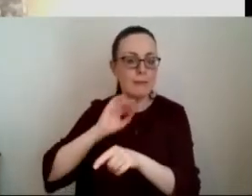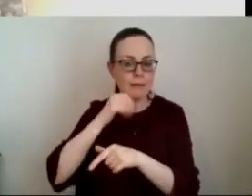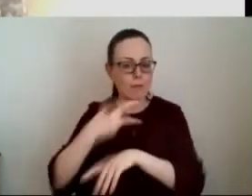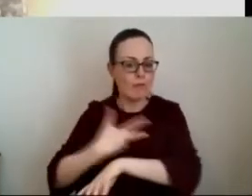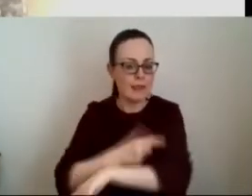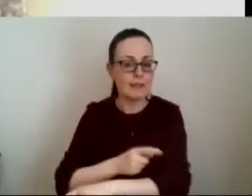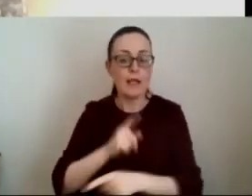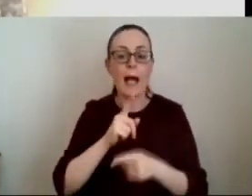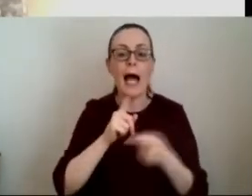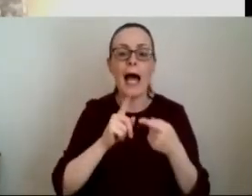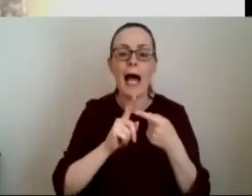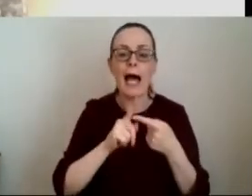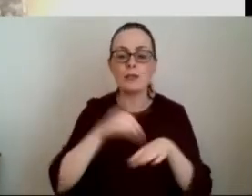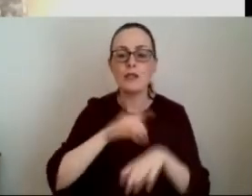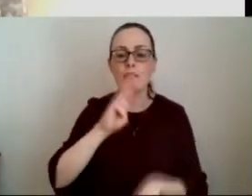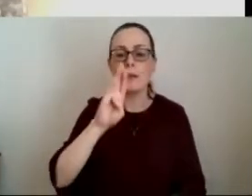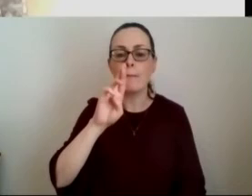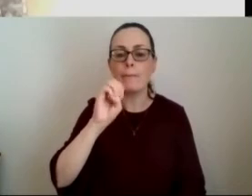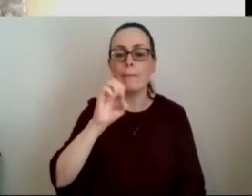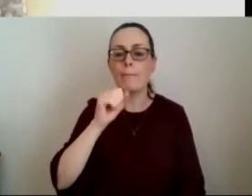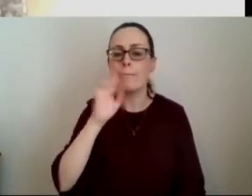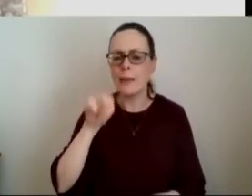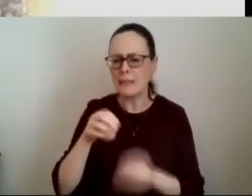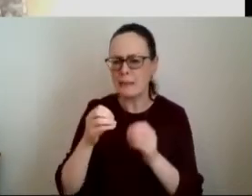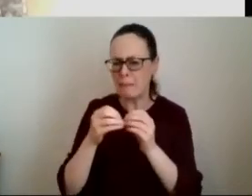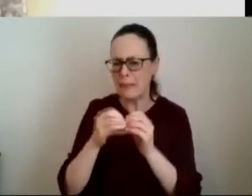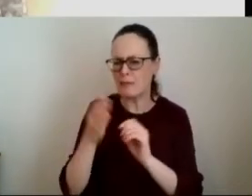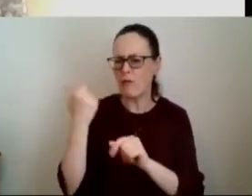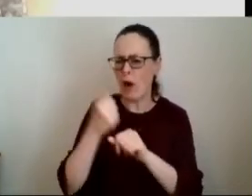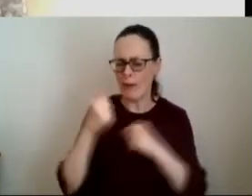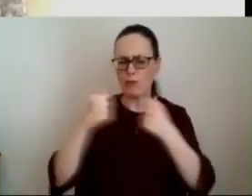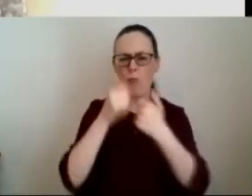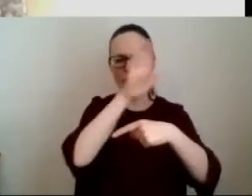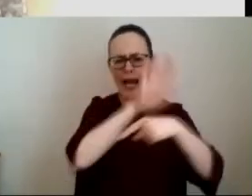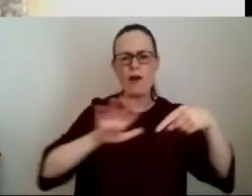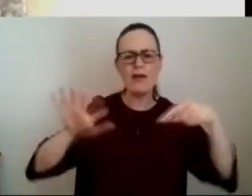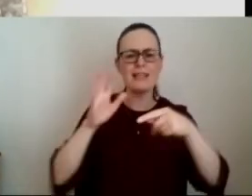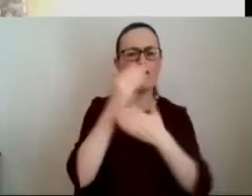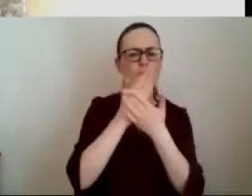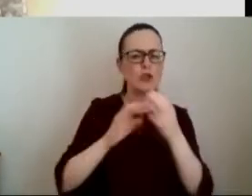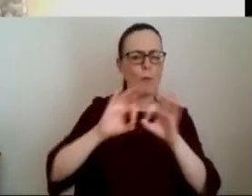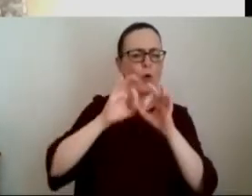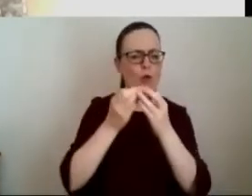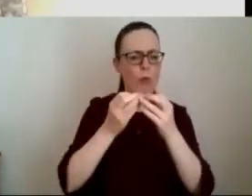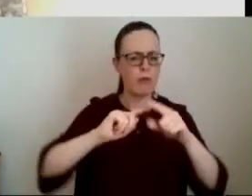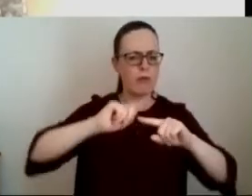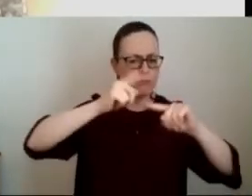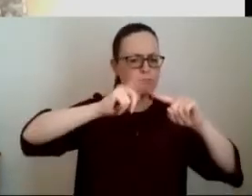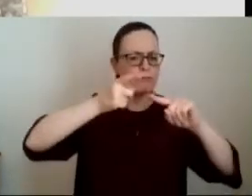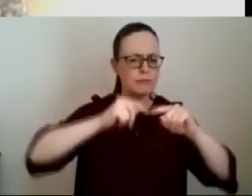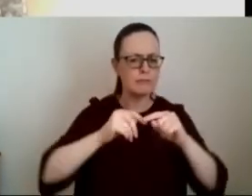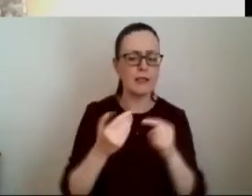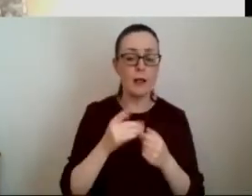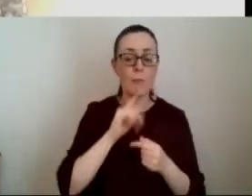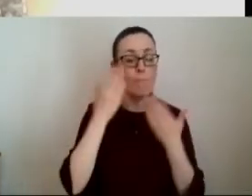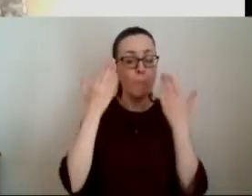in the previous uh discussion was even alluding to that along the border areas where there are groups that clearly across crossover and back so public health level